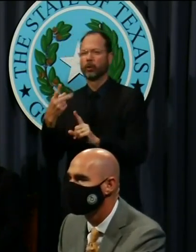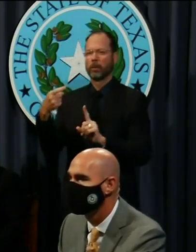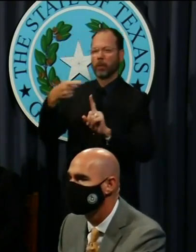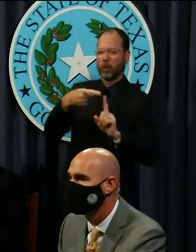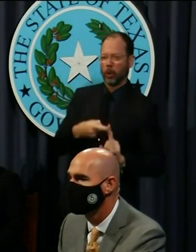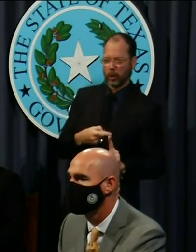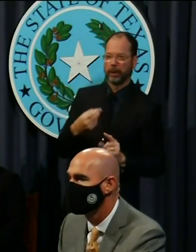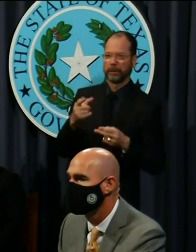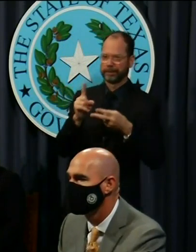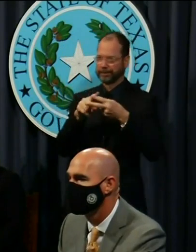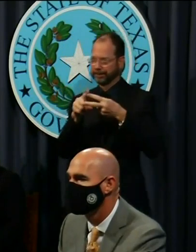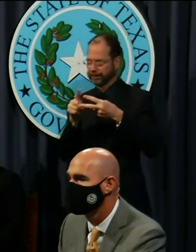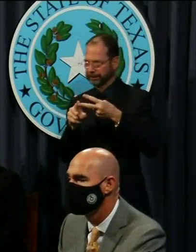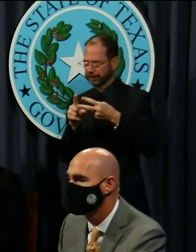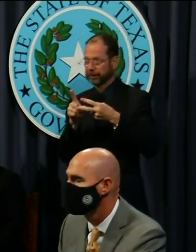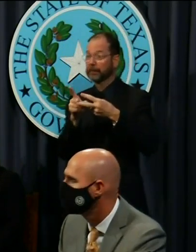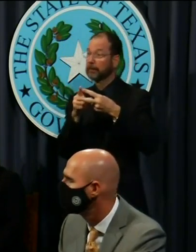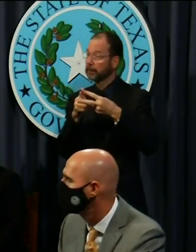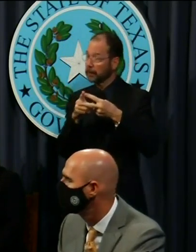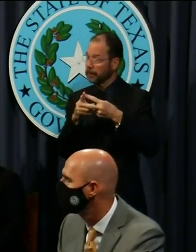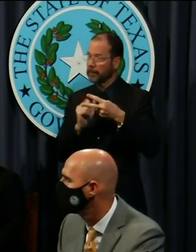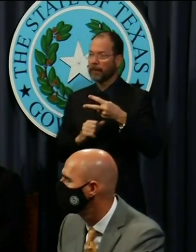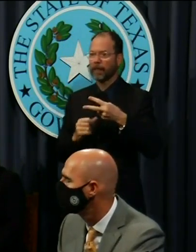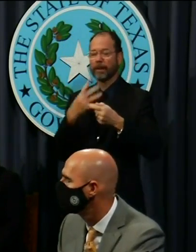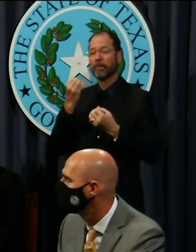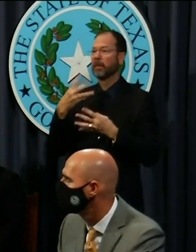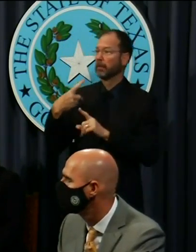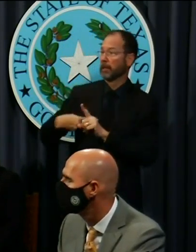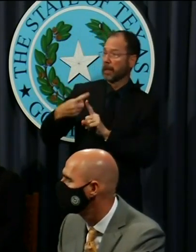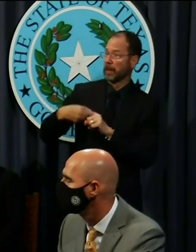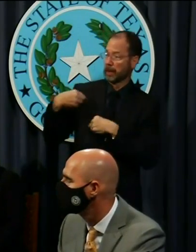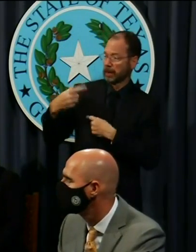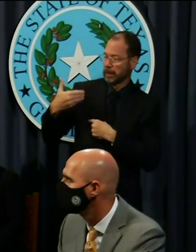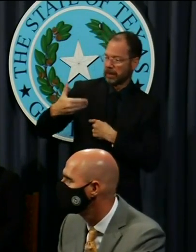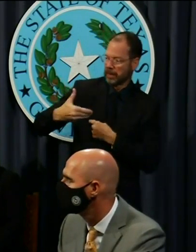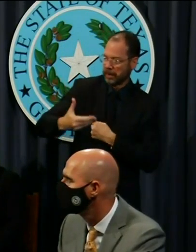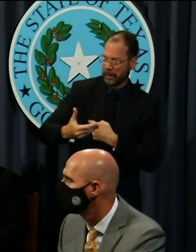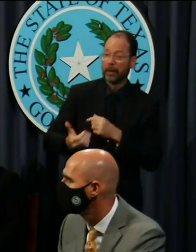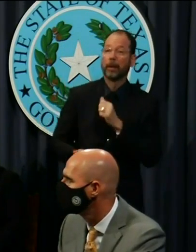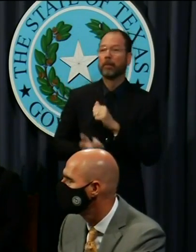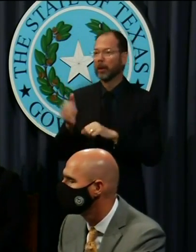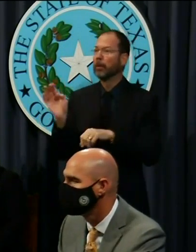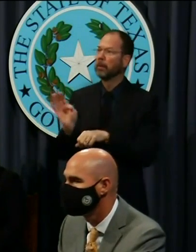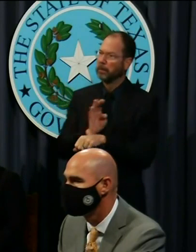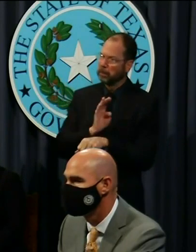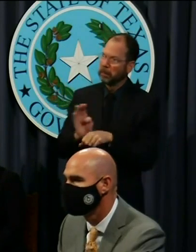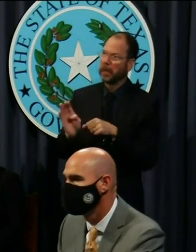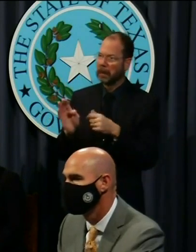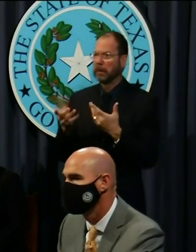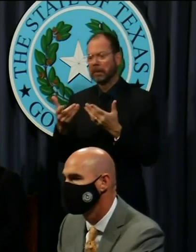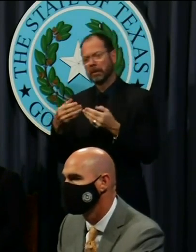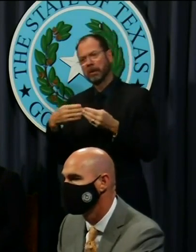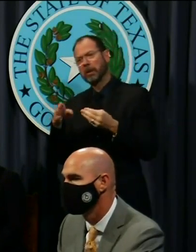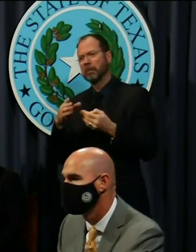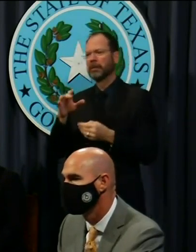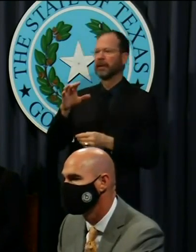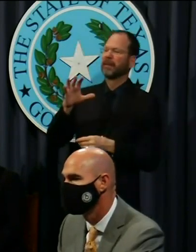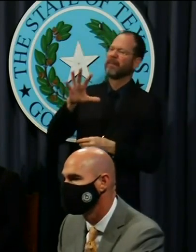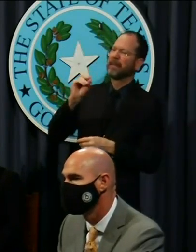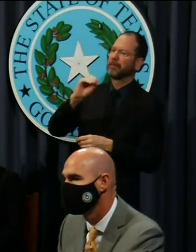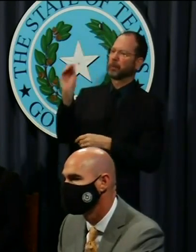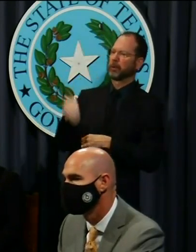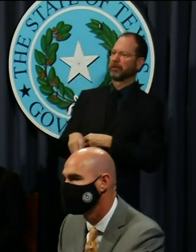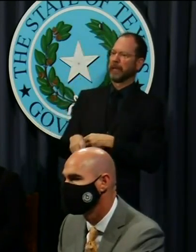First, for months now, most businesses have been able to open at a 50